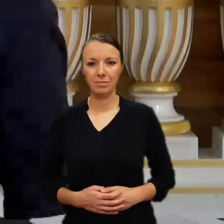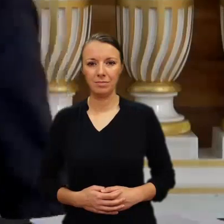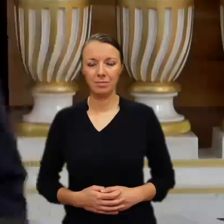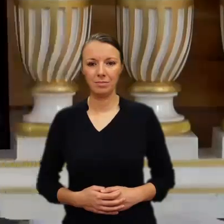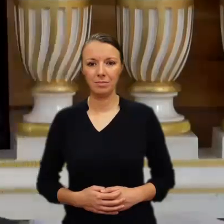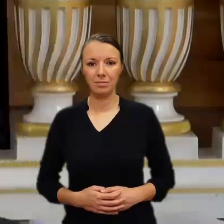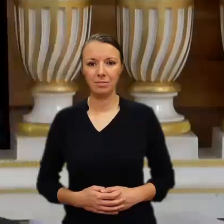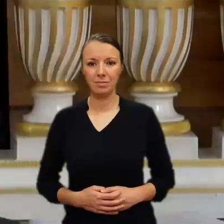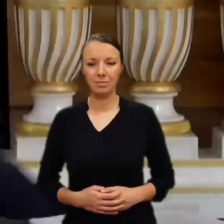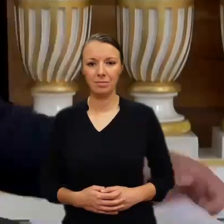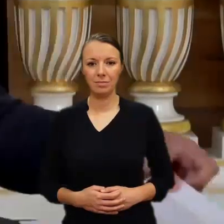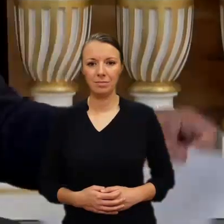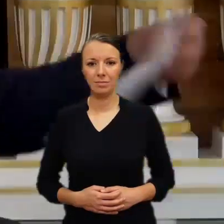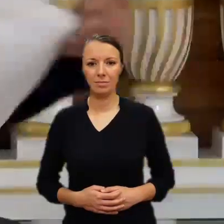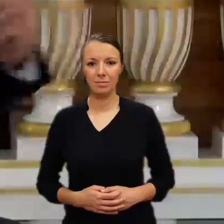Okay, perfect. Thank you.